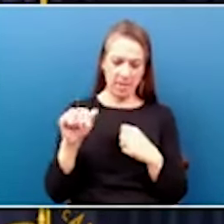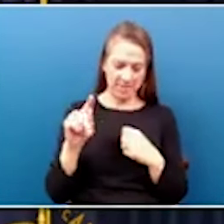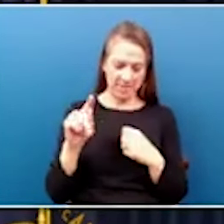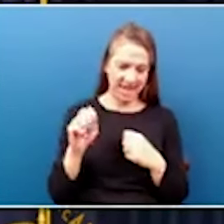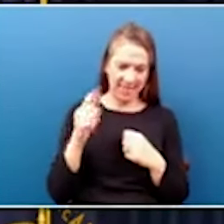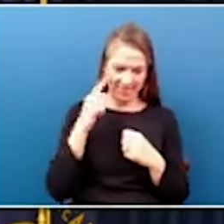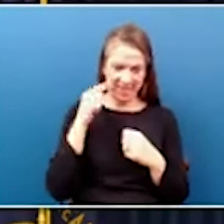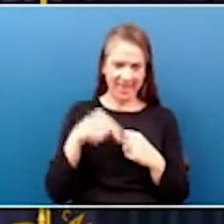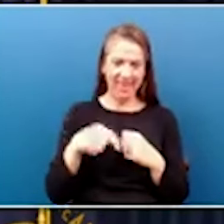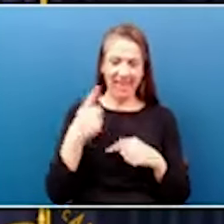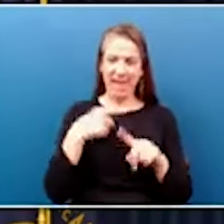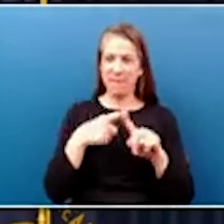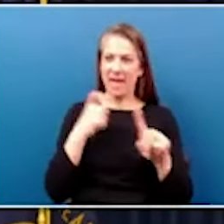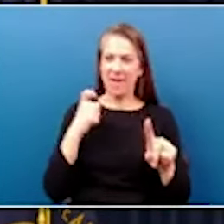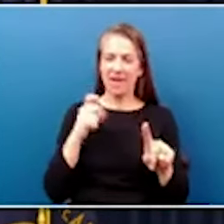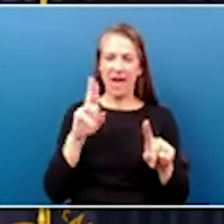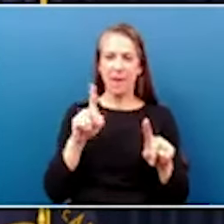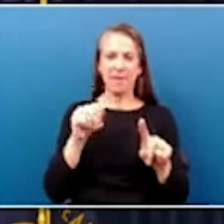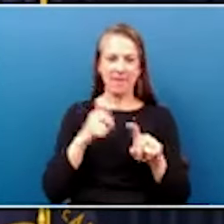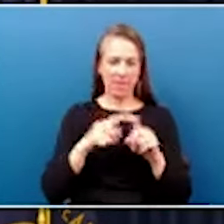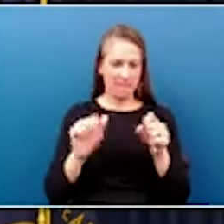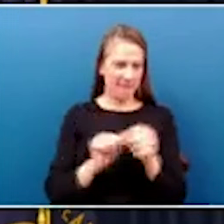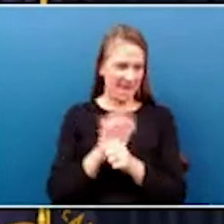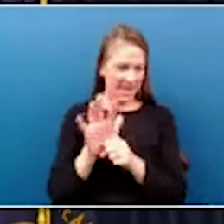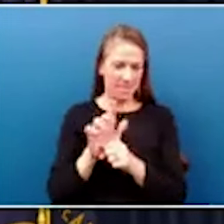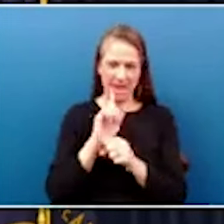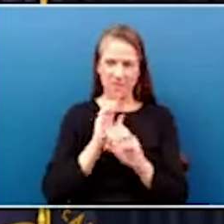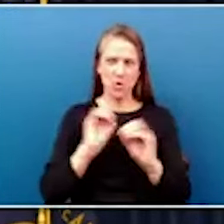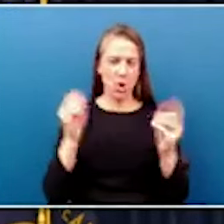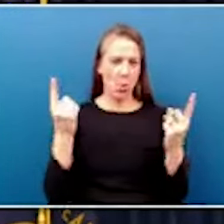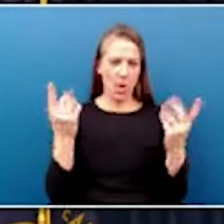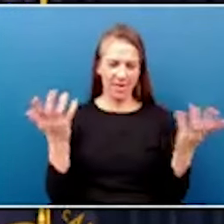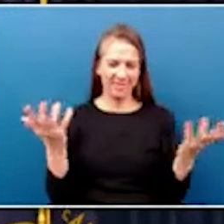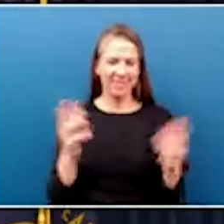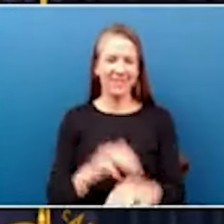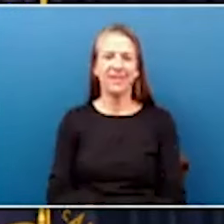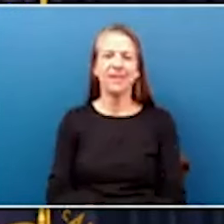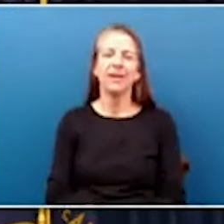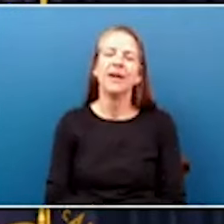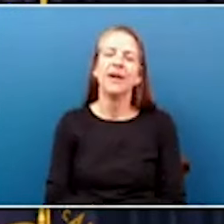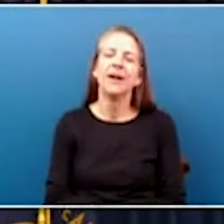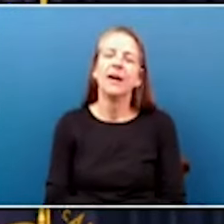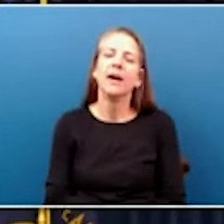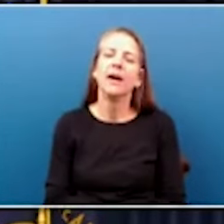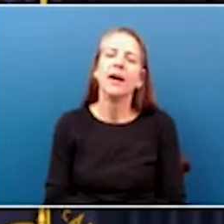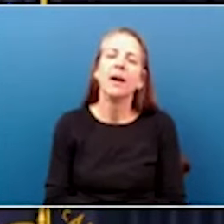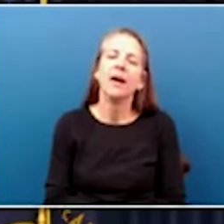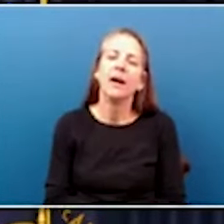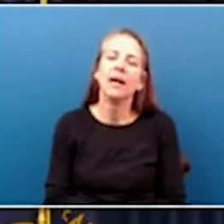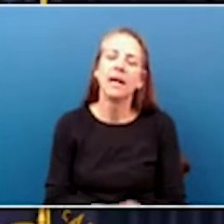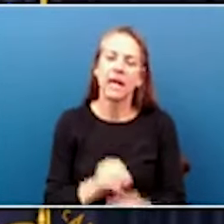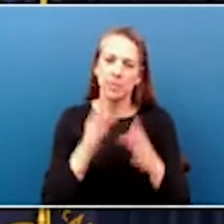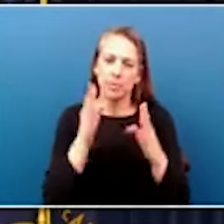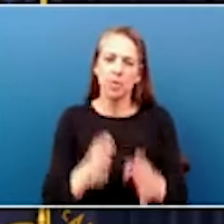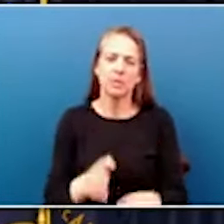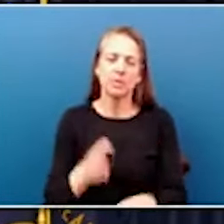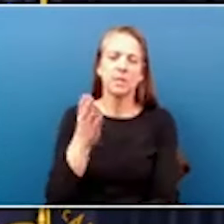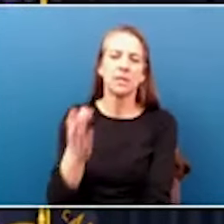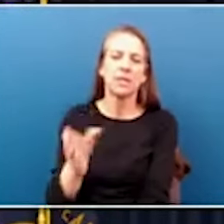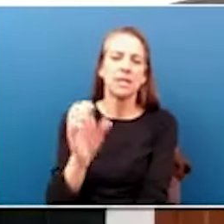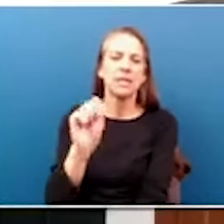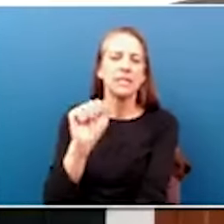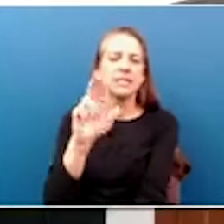out of updates from the pandemic when we had absolutely no one. So let's start with who we have in person. We'll start with Sarah from